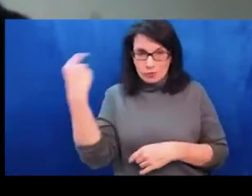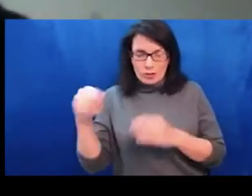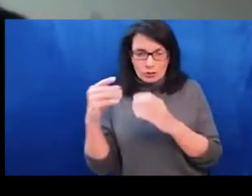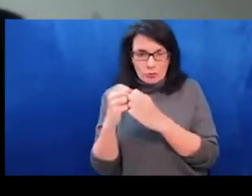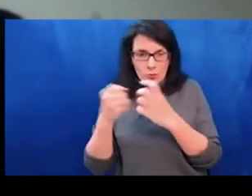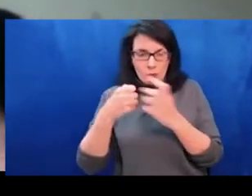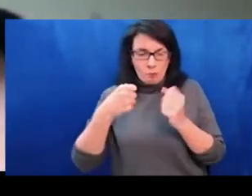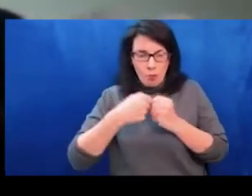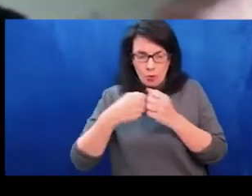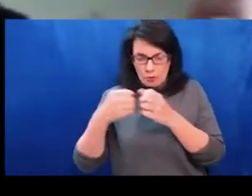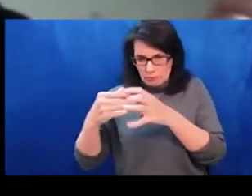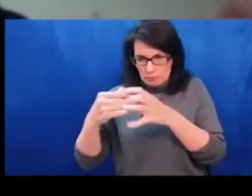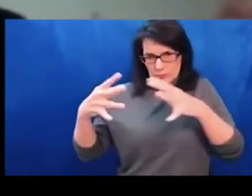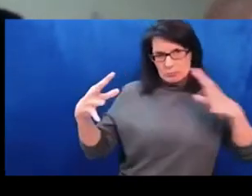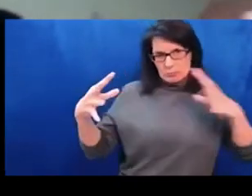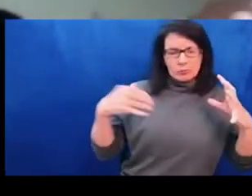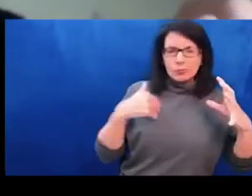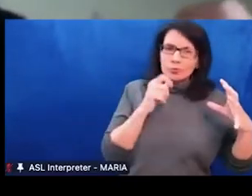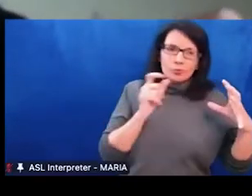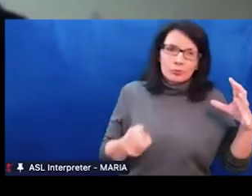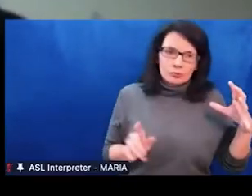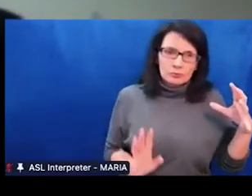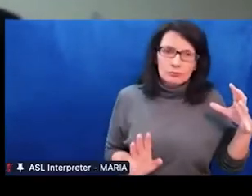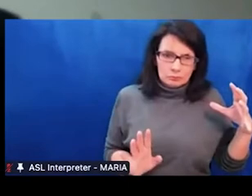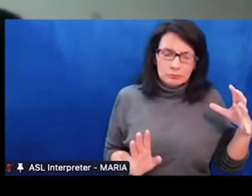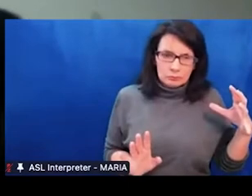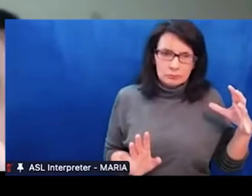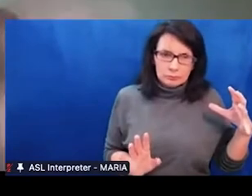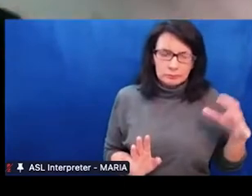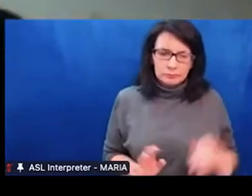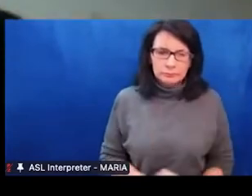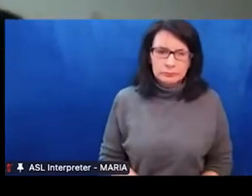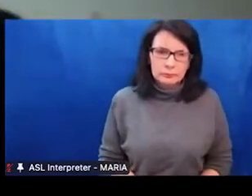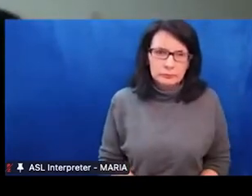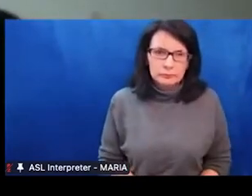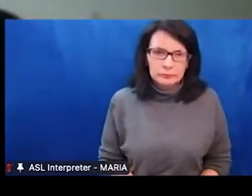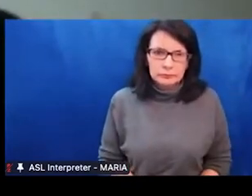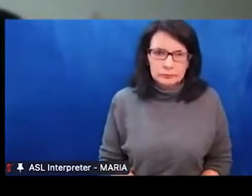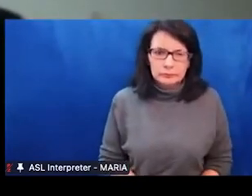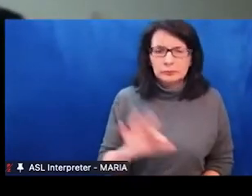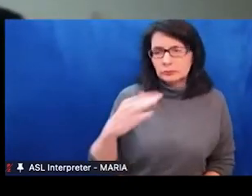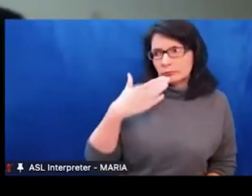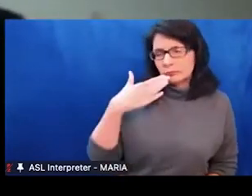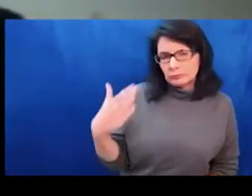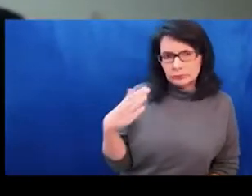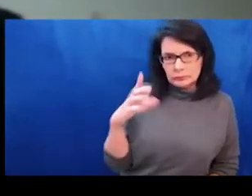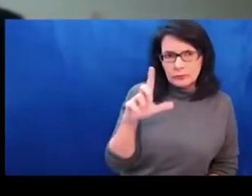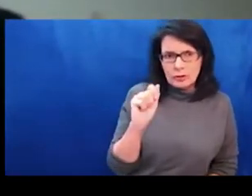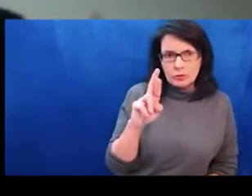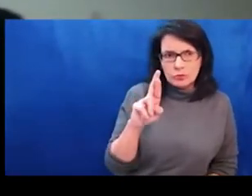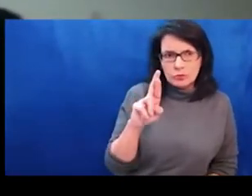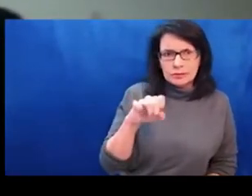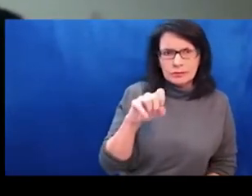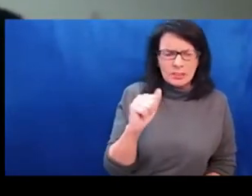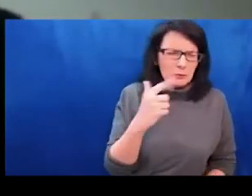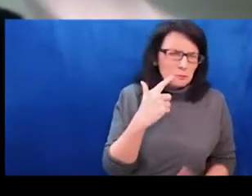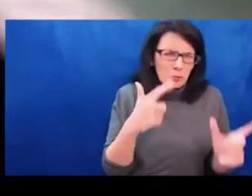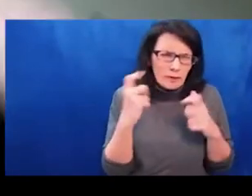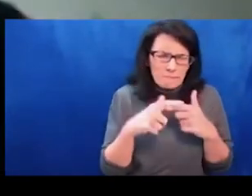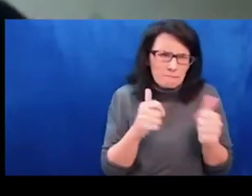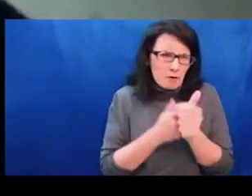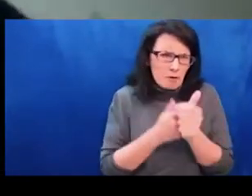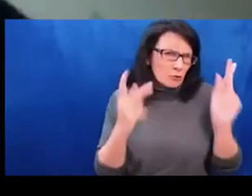weapons and into tank missiles and into aircraft missiles and everything that we have in order for Ukraine